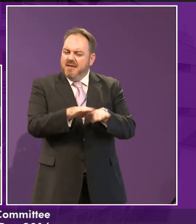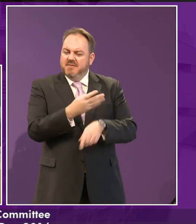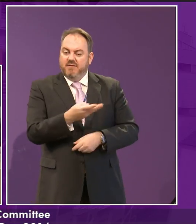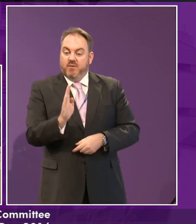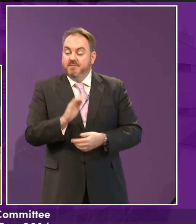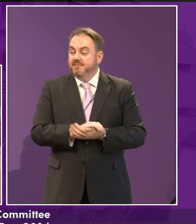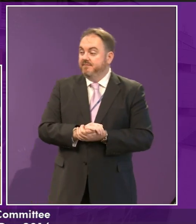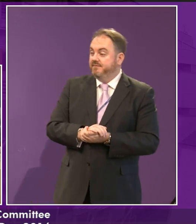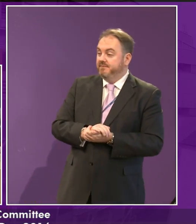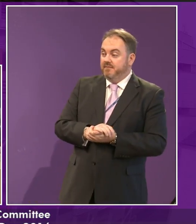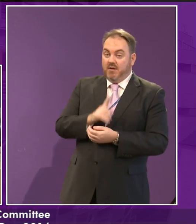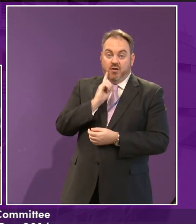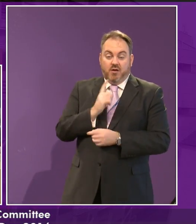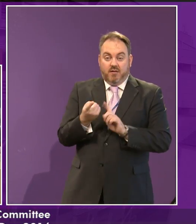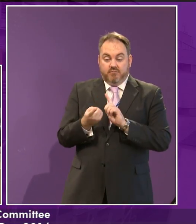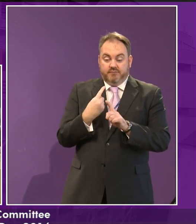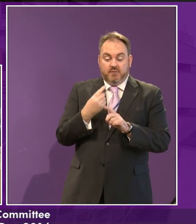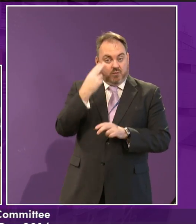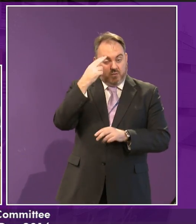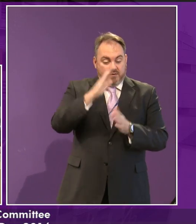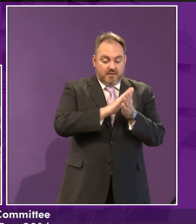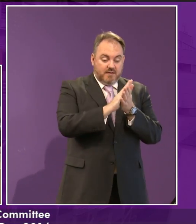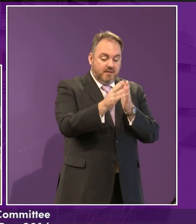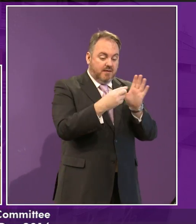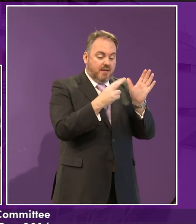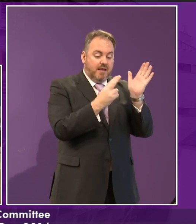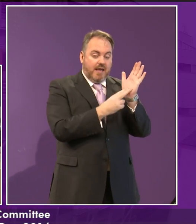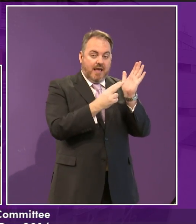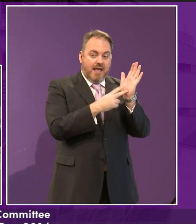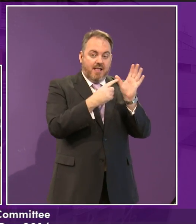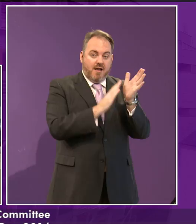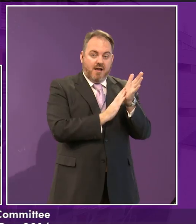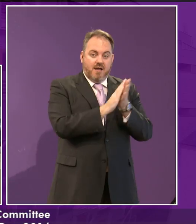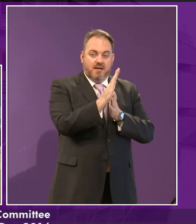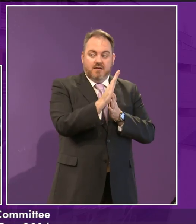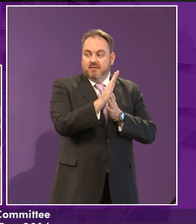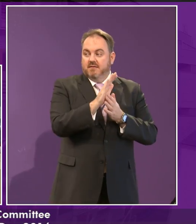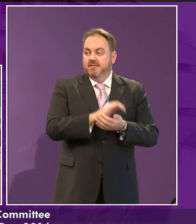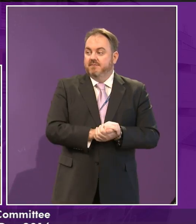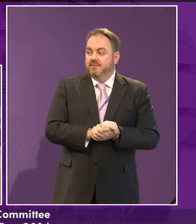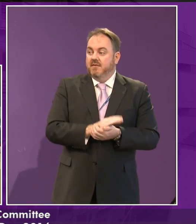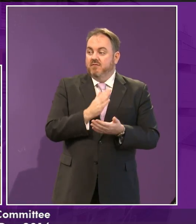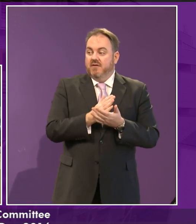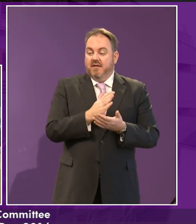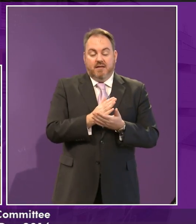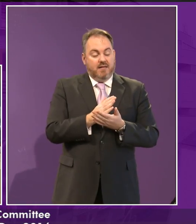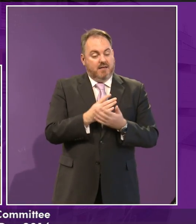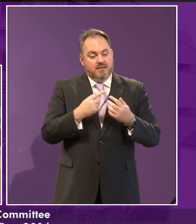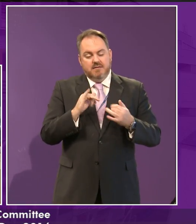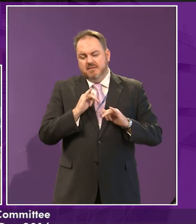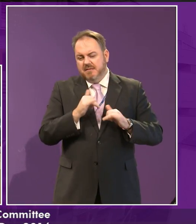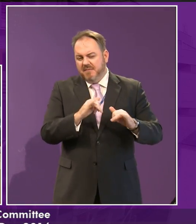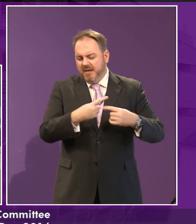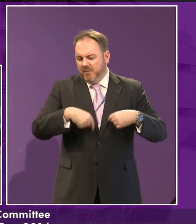Hannah. I just like to say, a lot of people don't notice when they're doing these things, and if we don't notice these